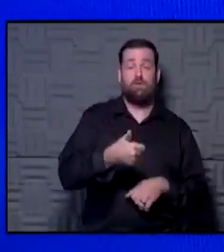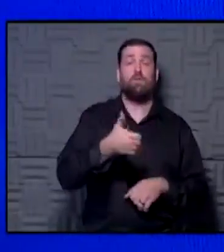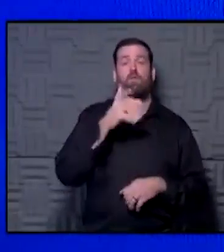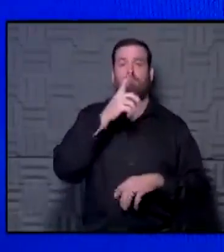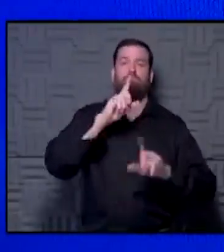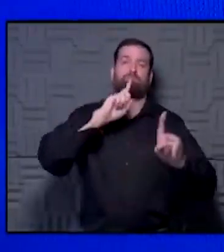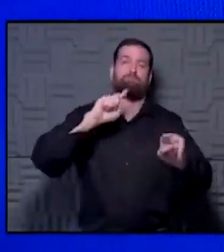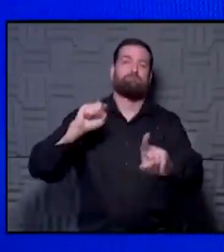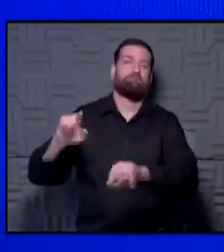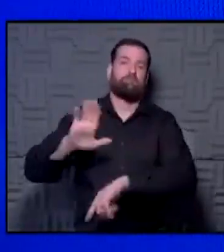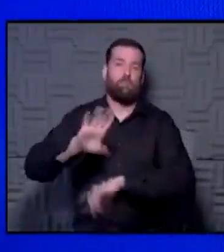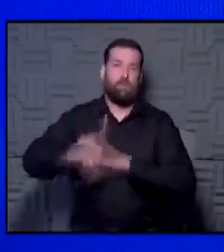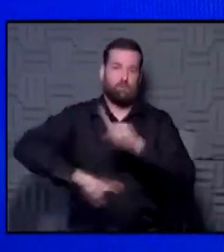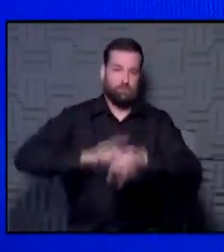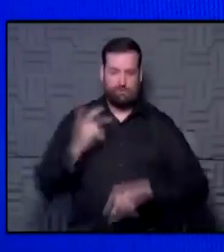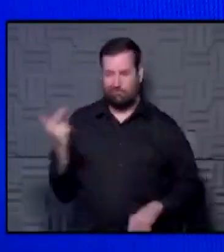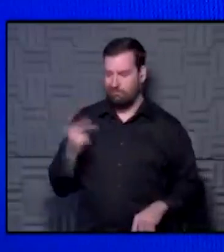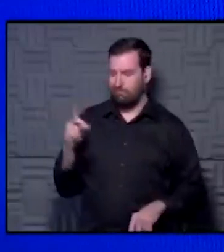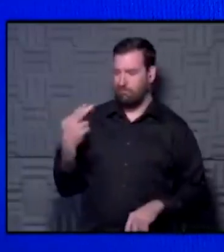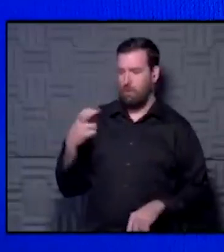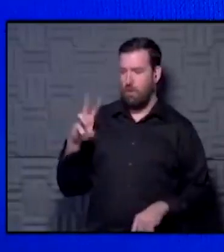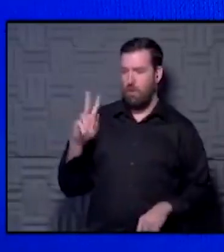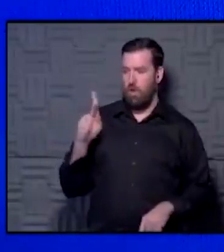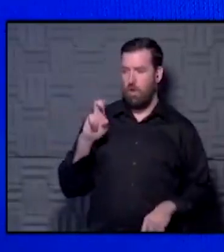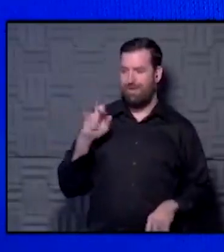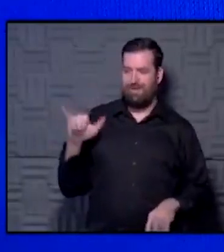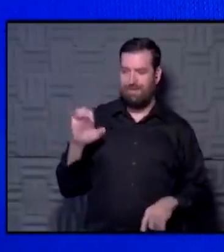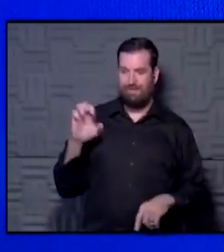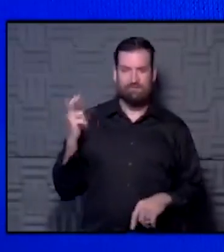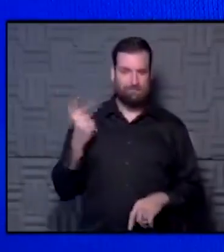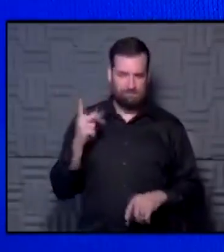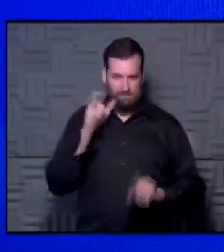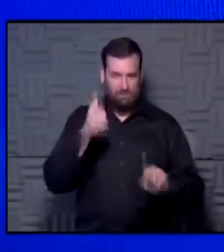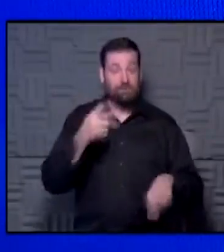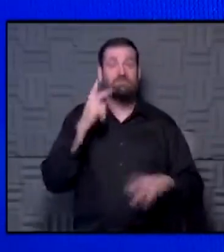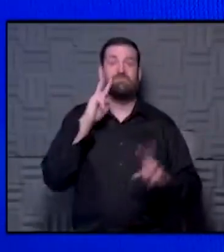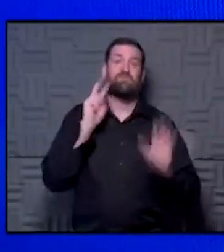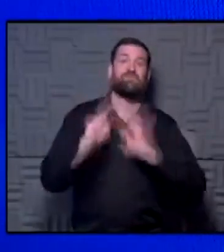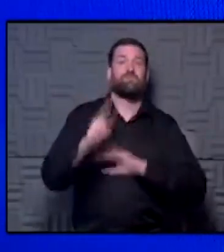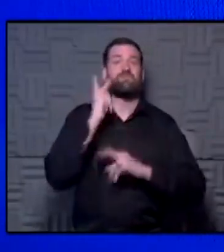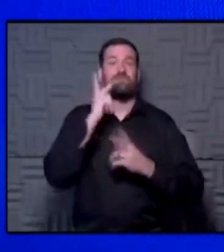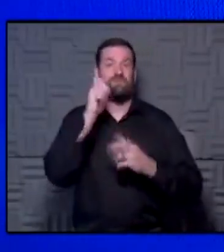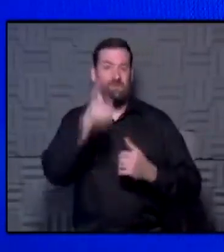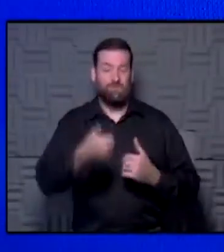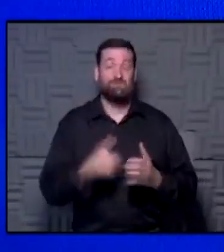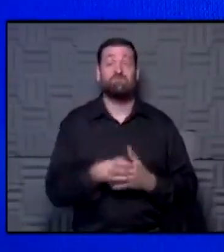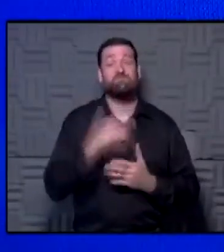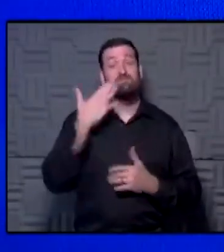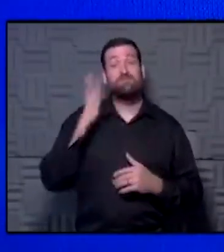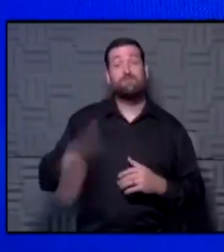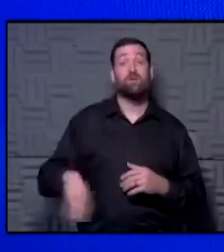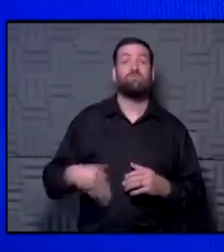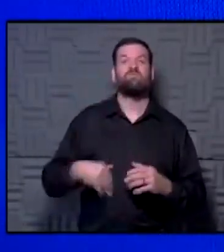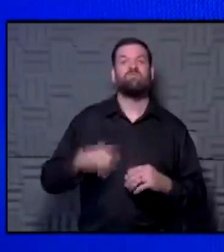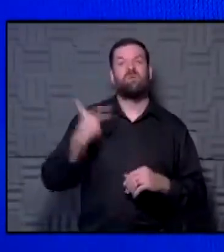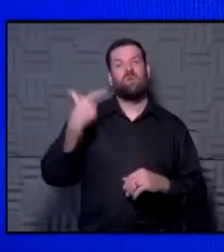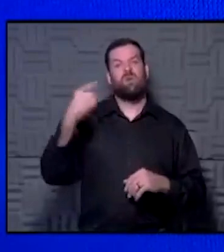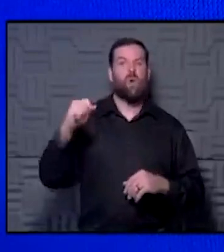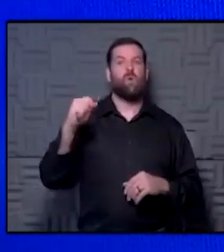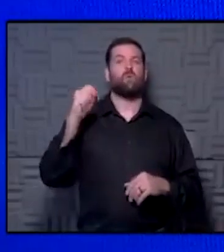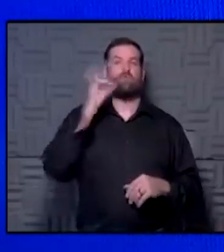answering your questions, Hawkeye and IR. And we look forward to seeing you here with us in the program. And as you know, go